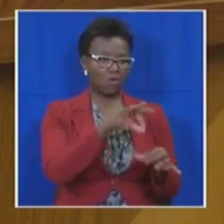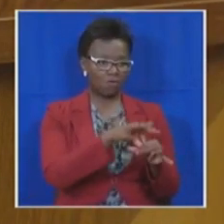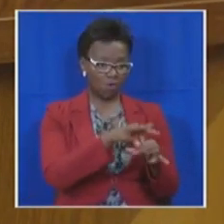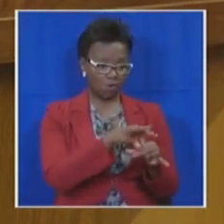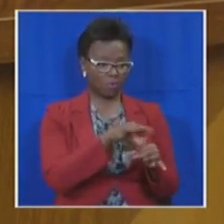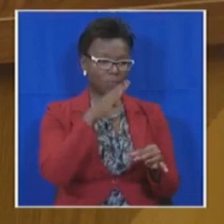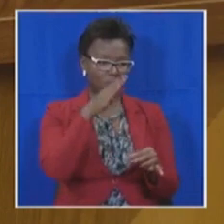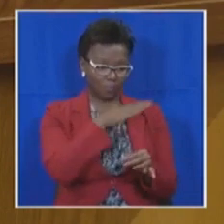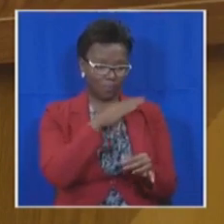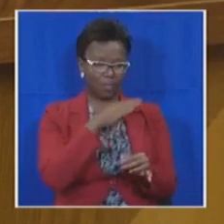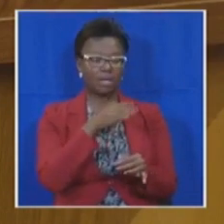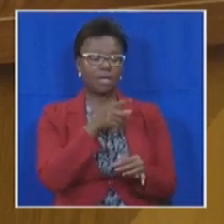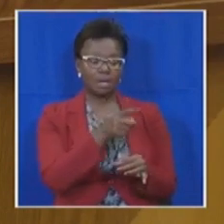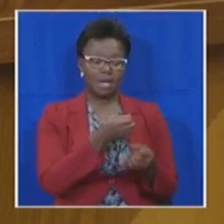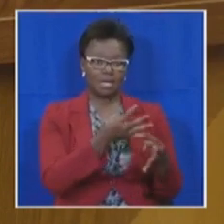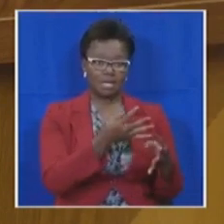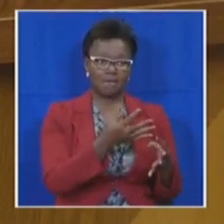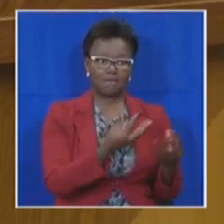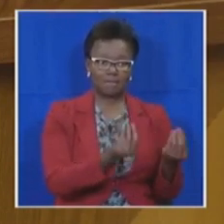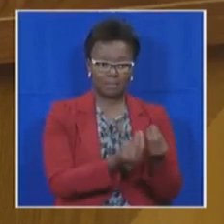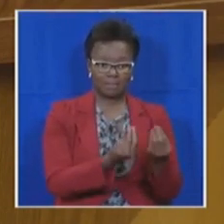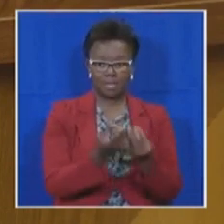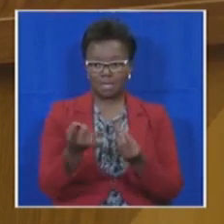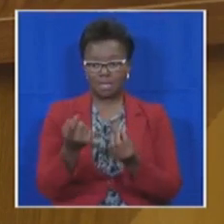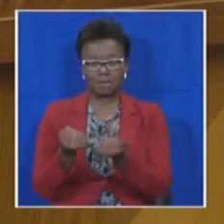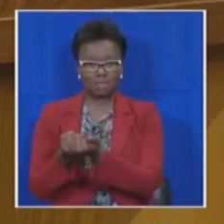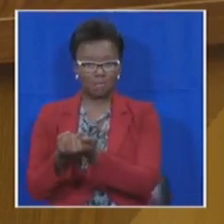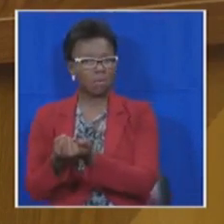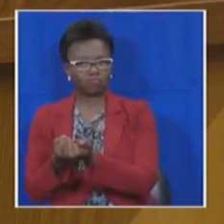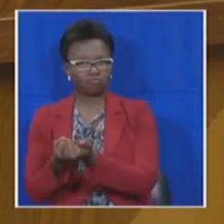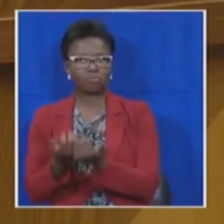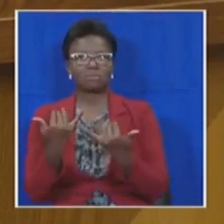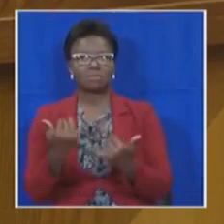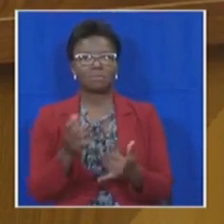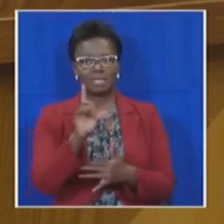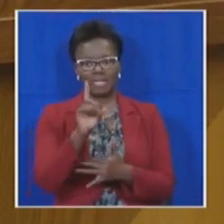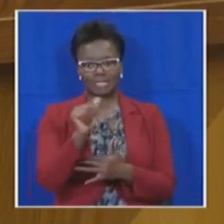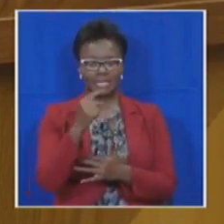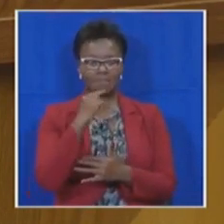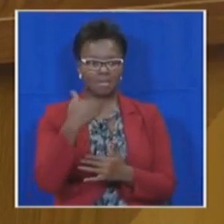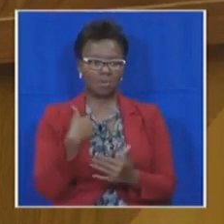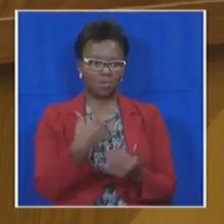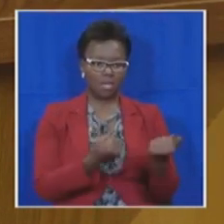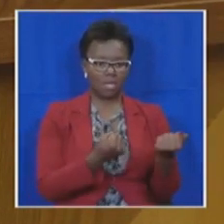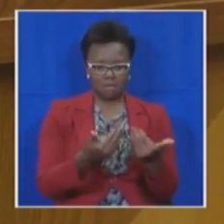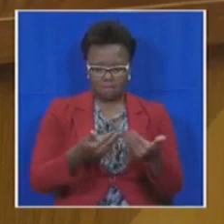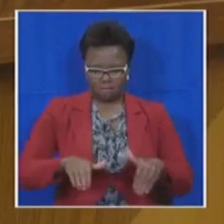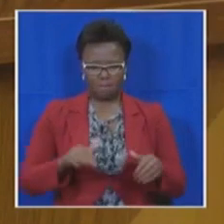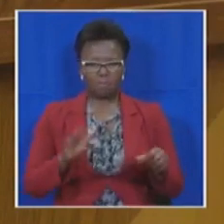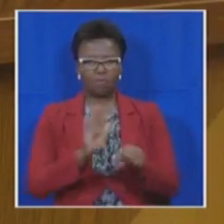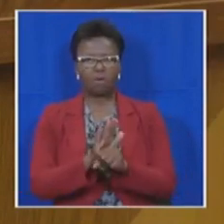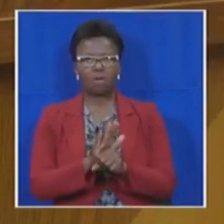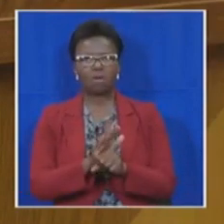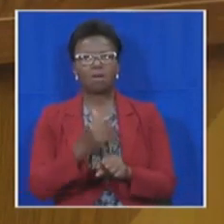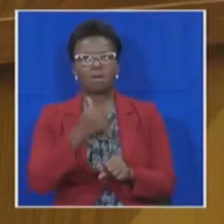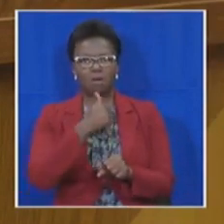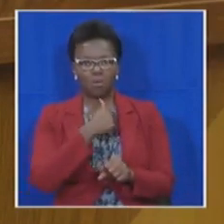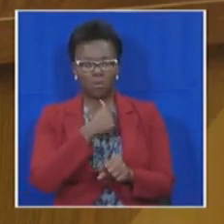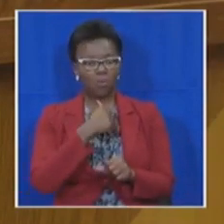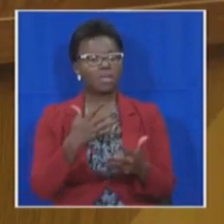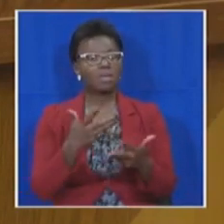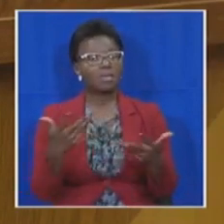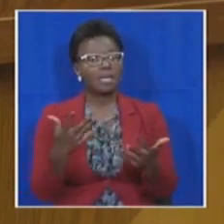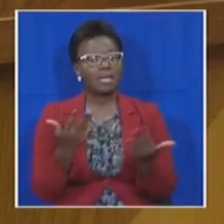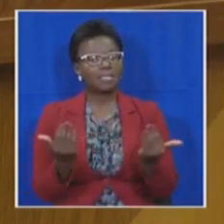voting for the opposition. Where the DA governs, service delivery is not a tool for bipartisanship. It is an instrument to restore and